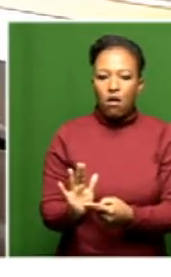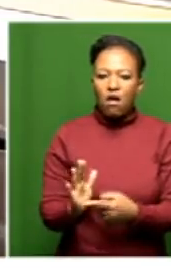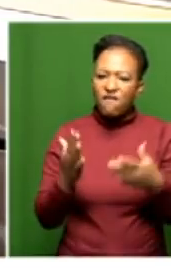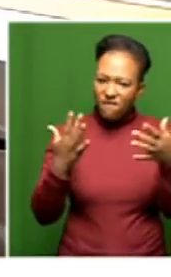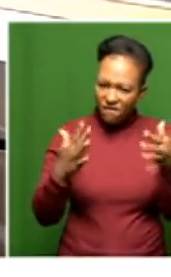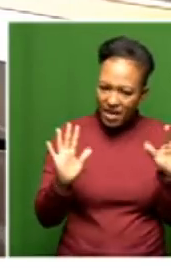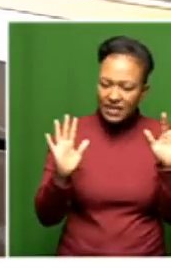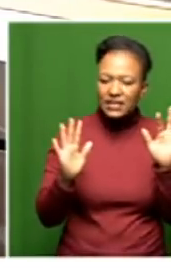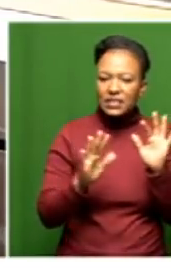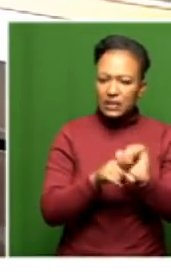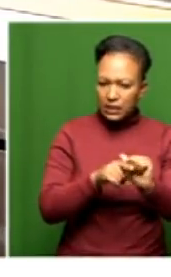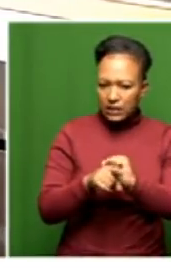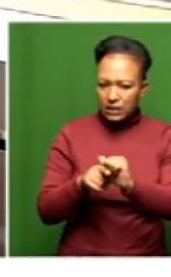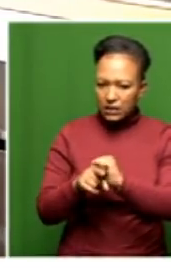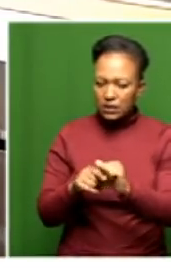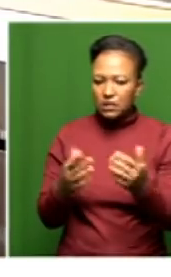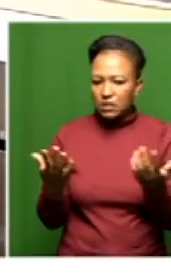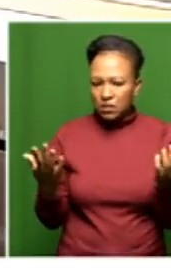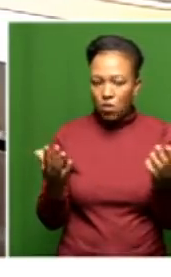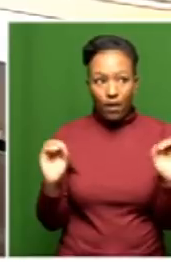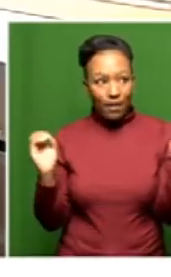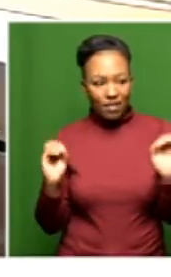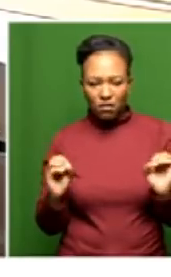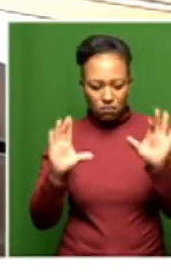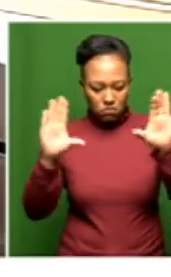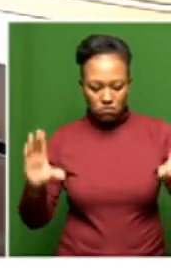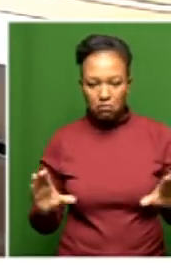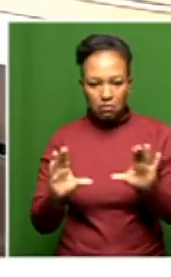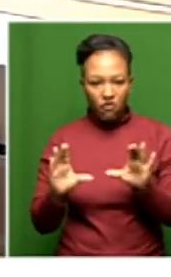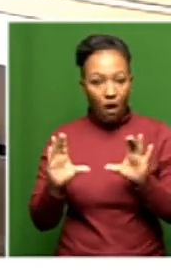did go through this training. They have nothing to take with them.